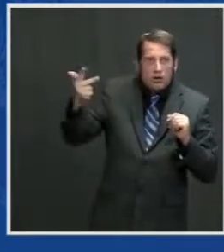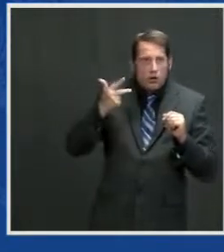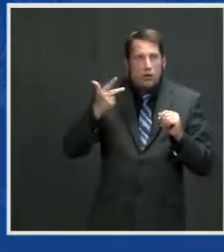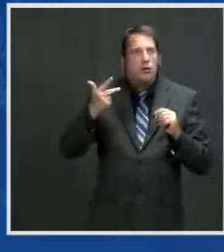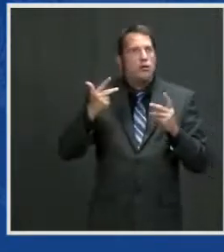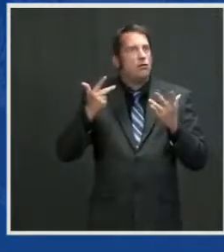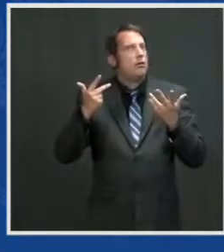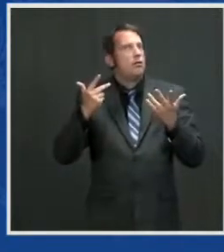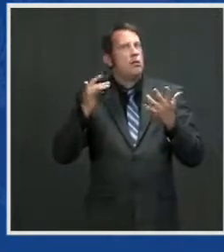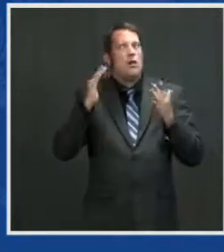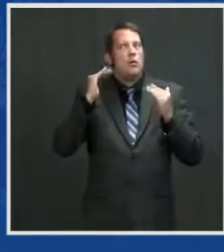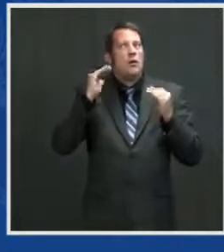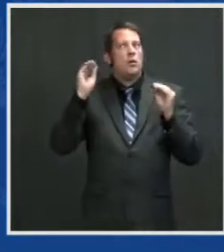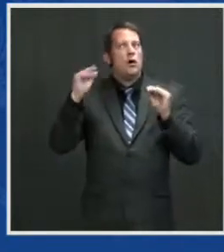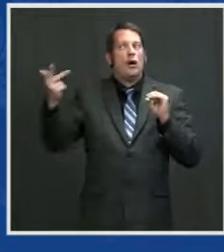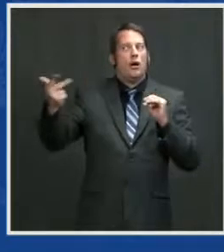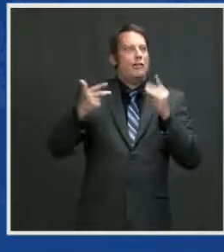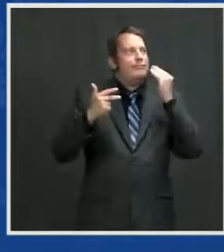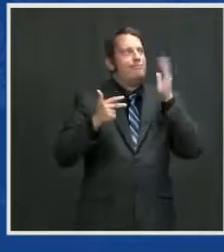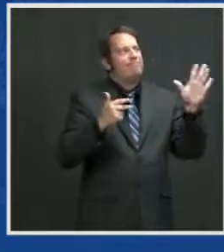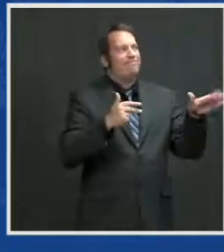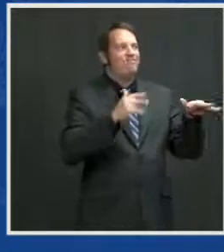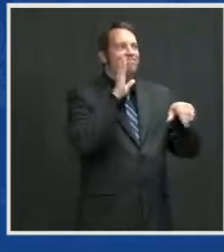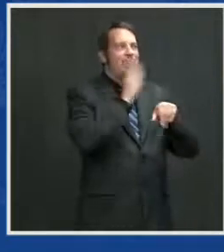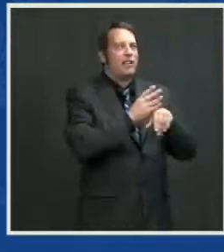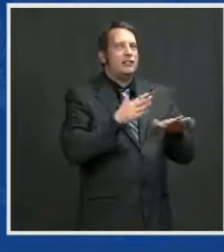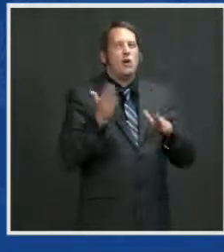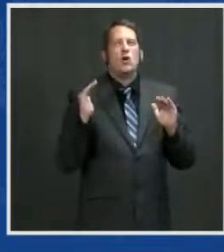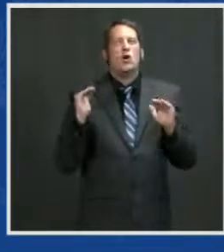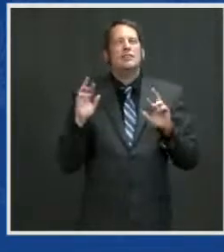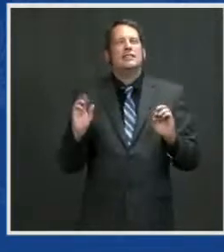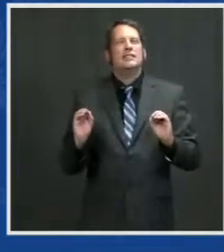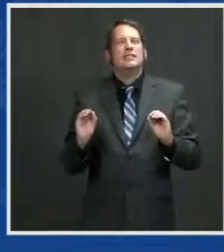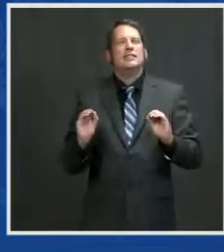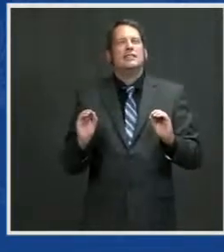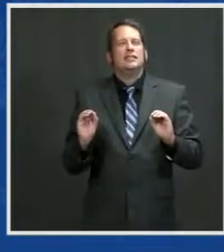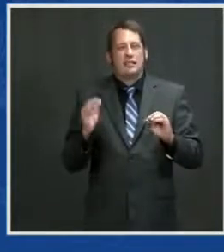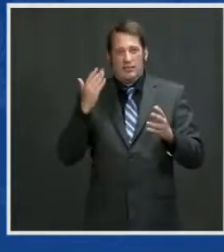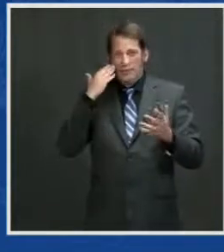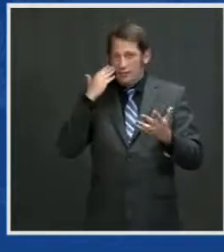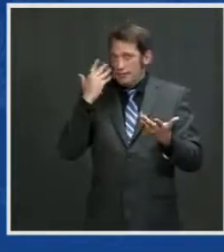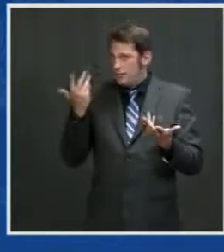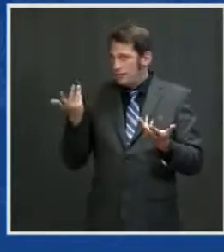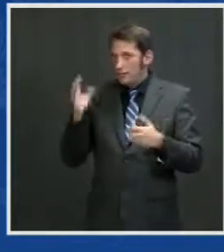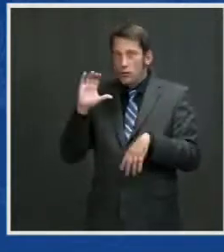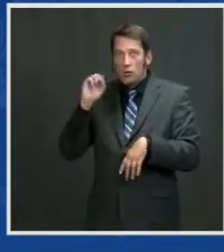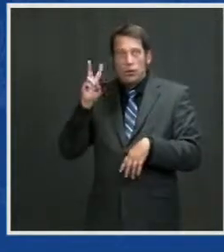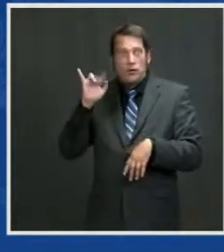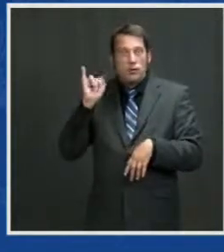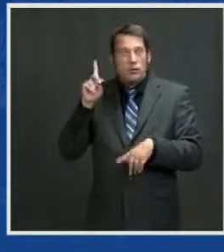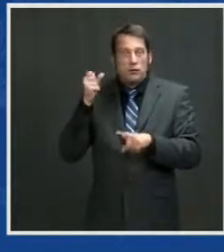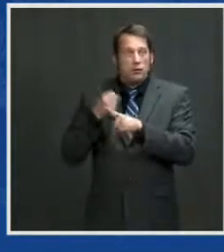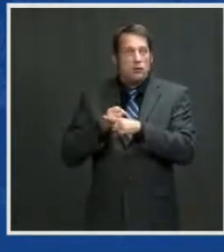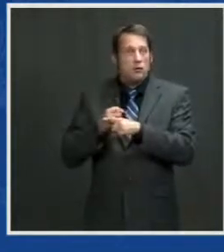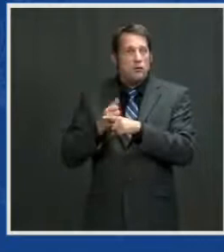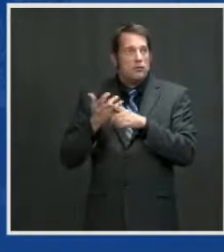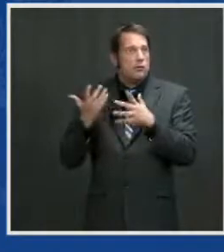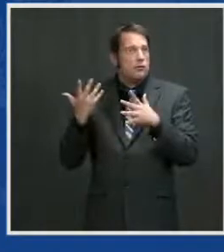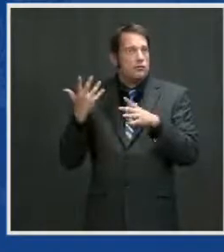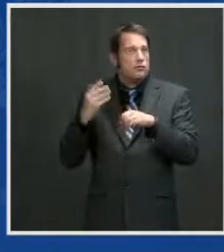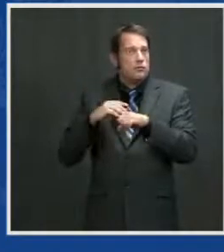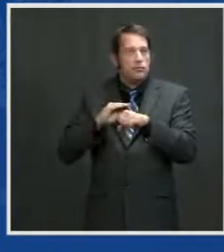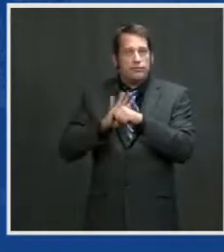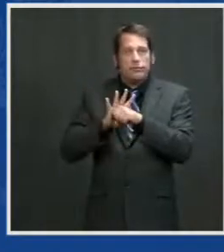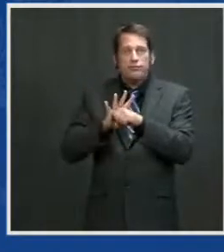That's even more true this past year during the lockdowns and safety precautions, the curb the spread of COVID-19. Everyone